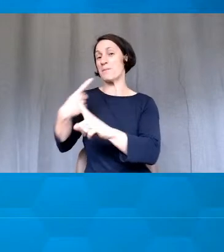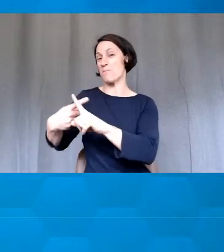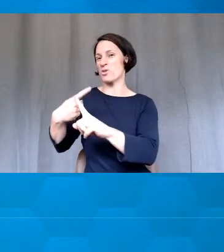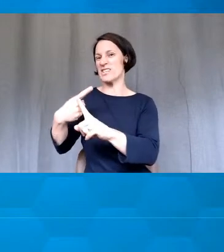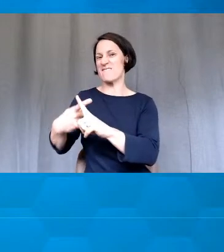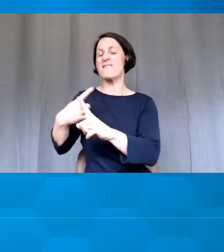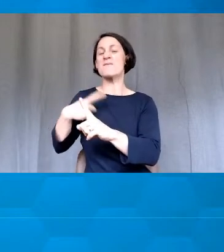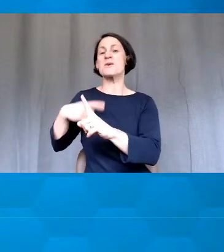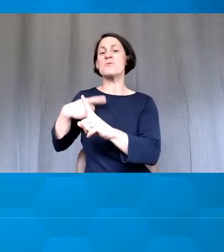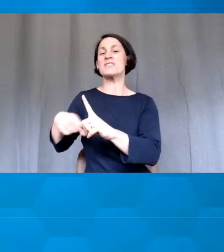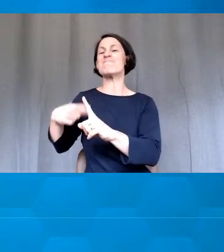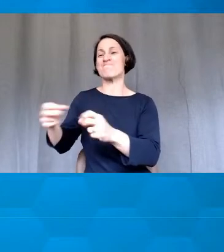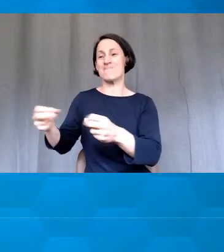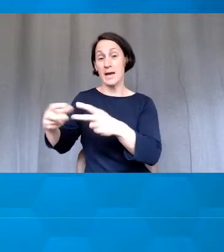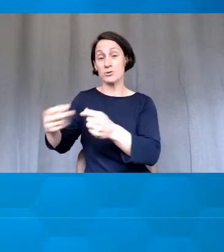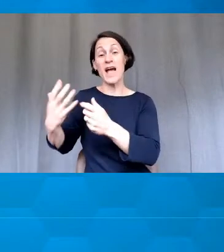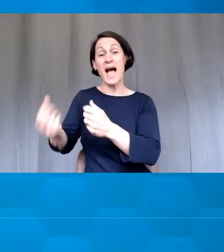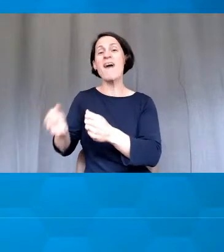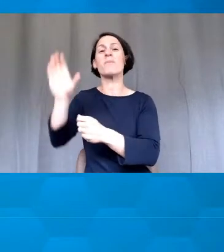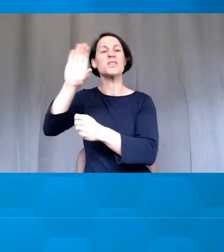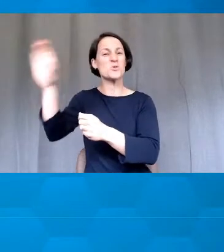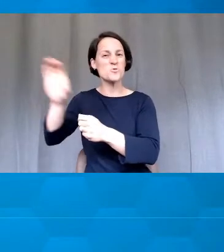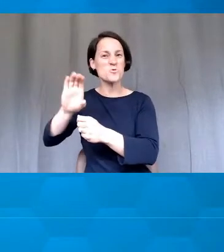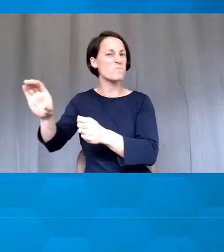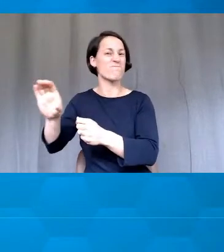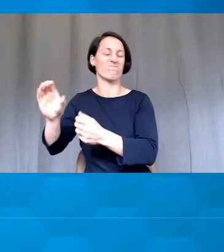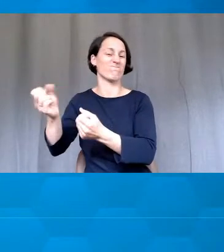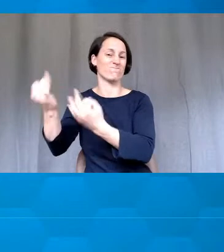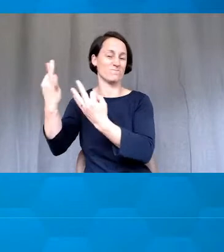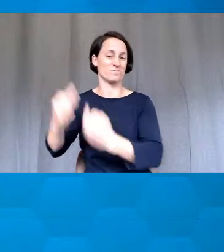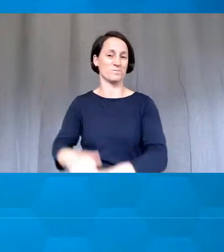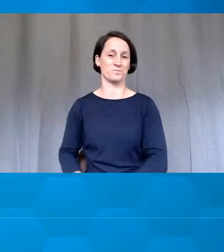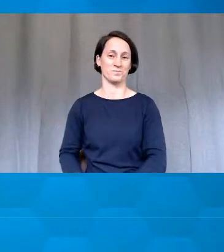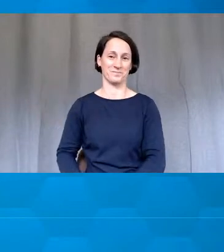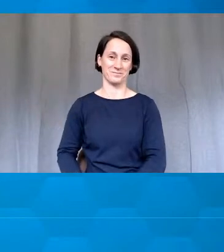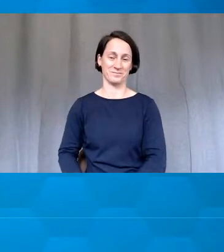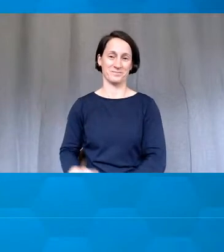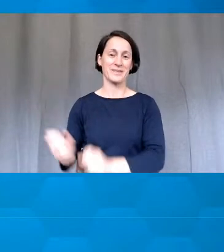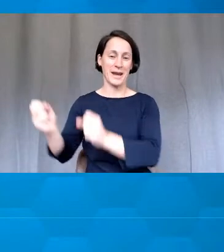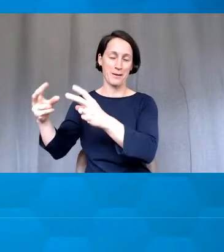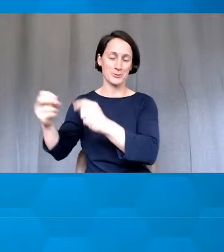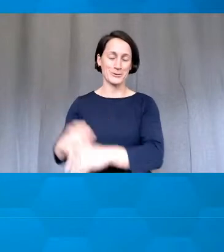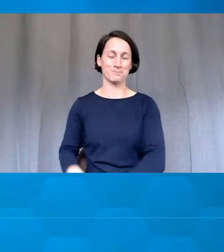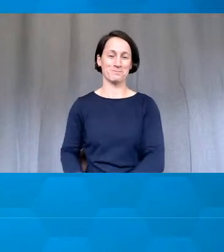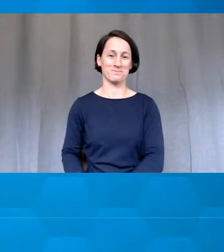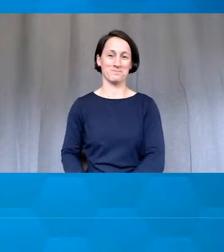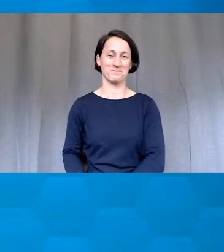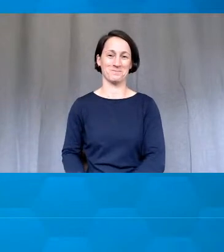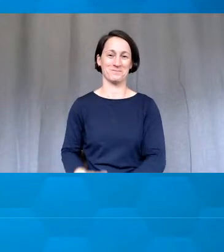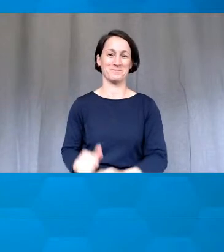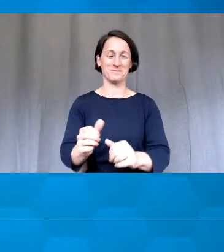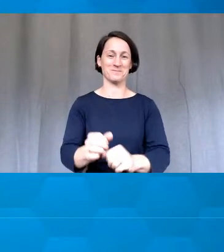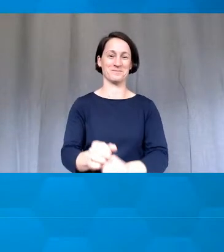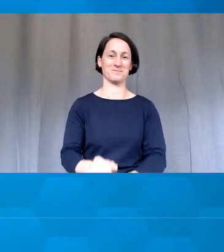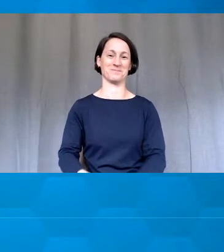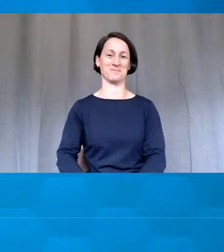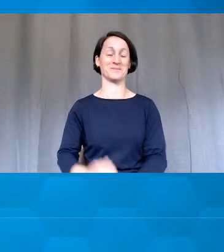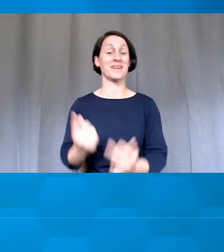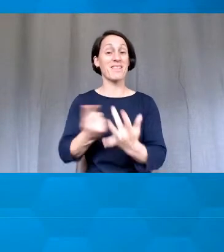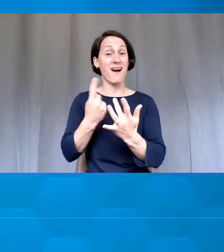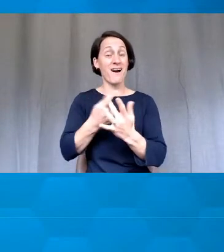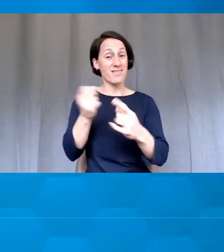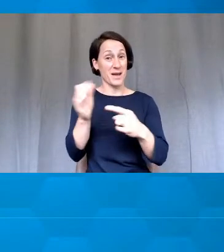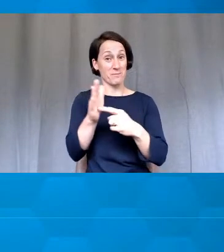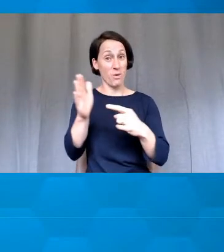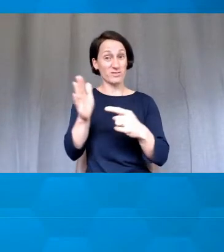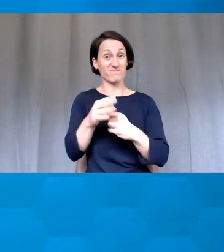or Blackboard Collaborate. So something to keep in mind. Okay. So next slide. Thank you. The other really important